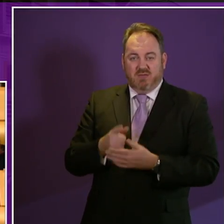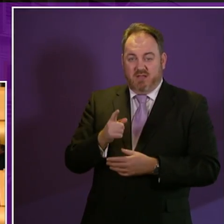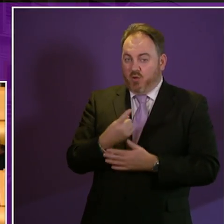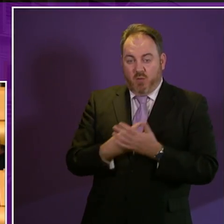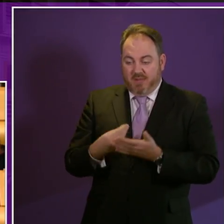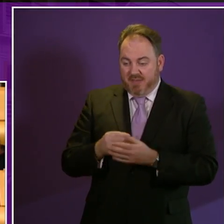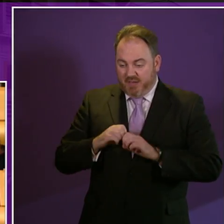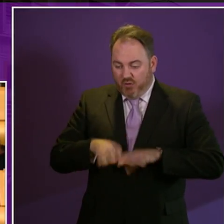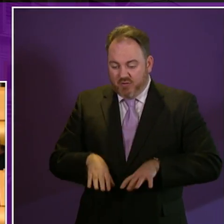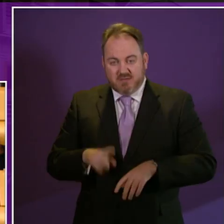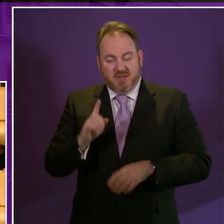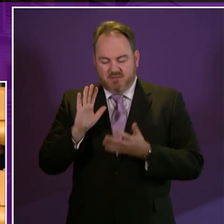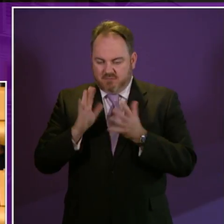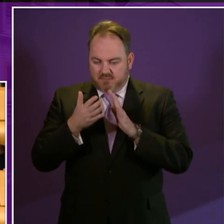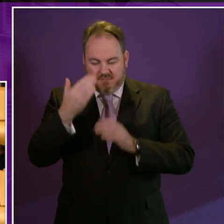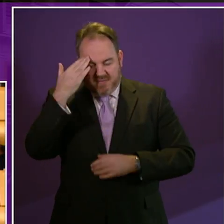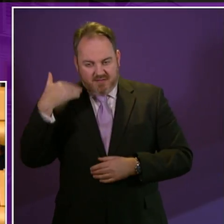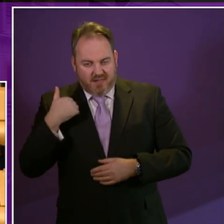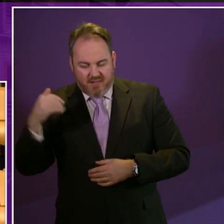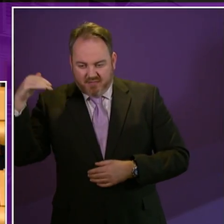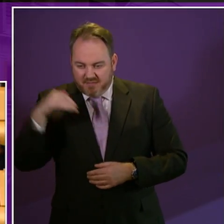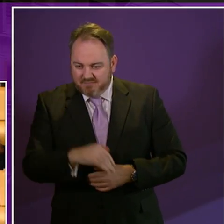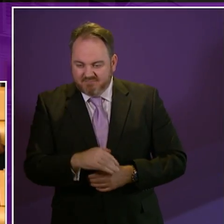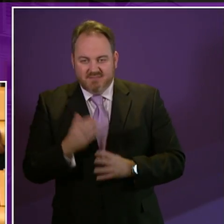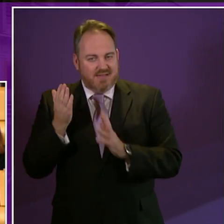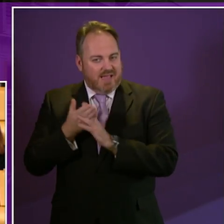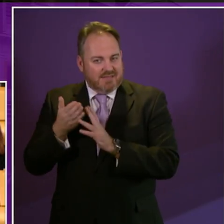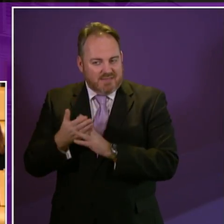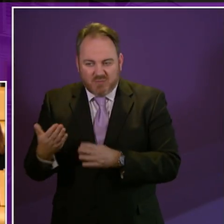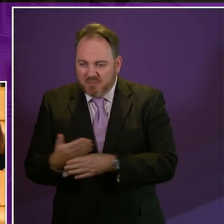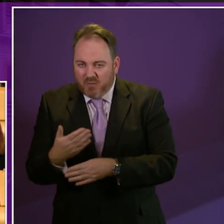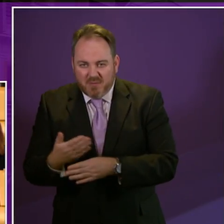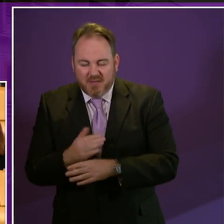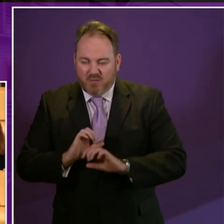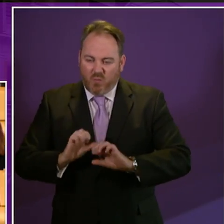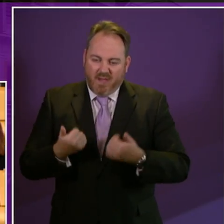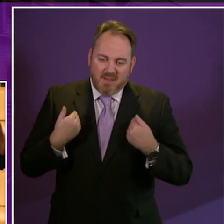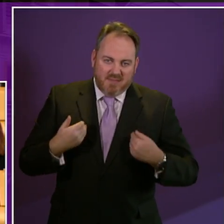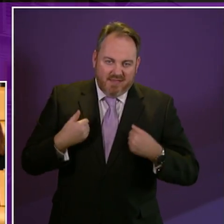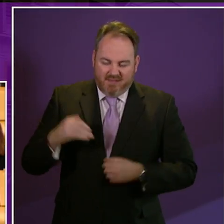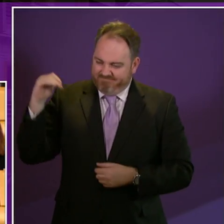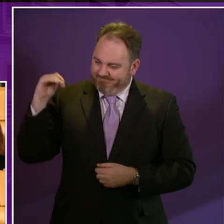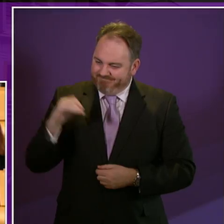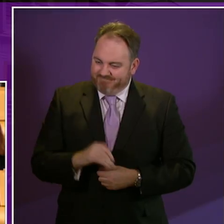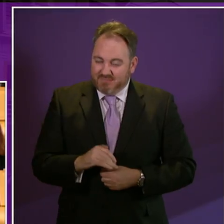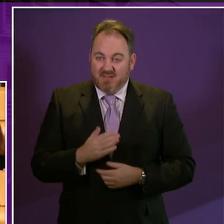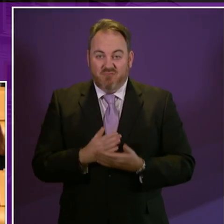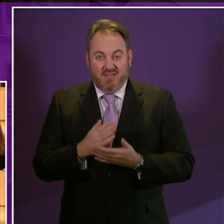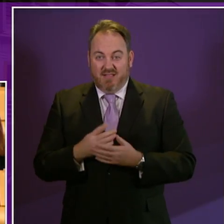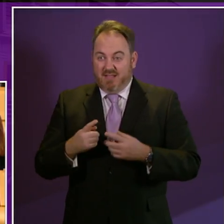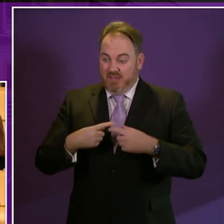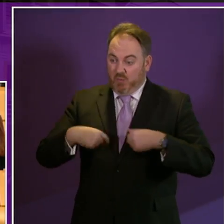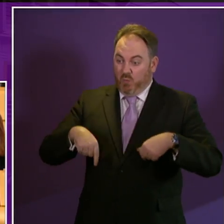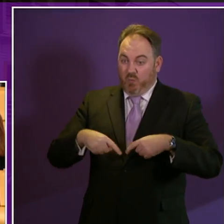well-being and likelihood of being able to access employment if it doesn't the Scottish Government will be tacitly accepting